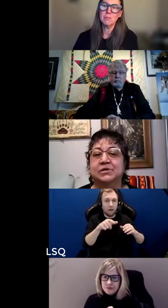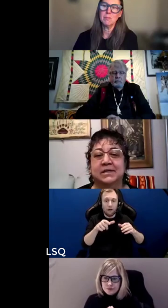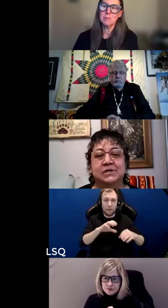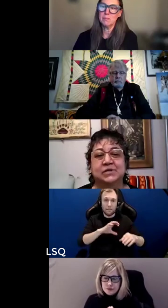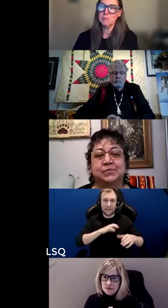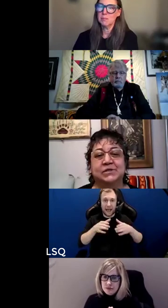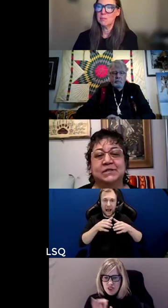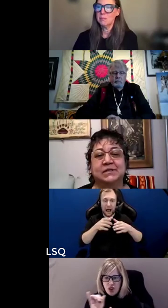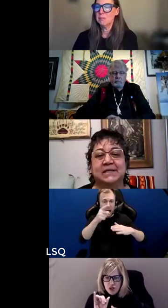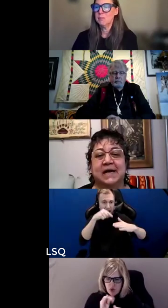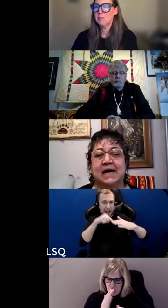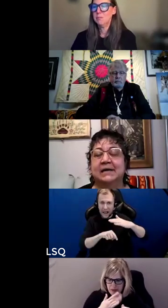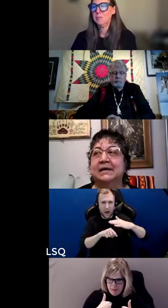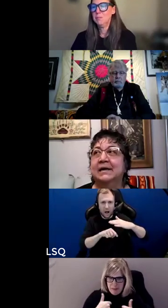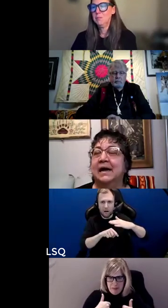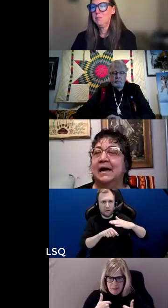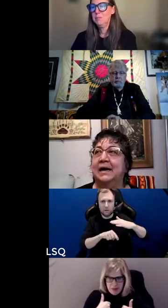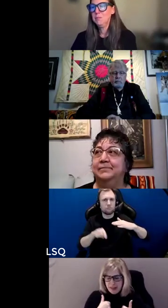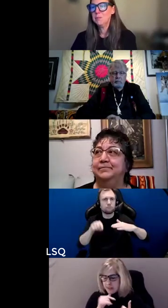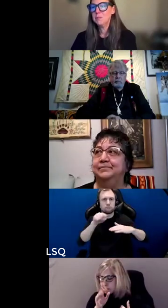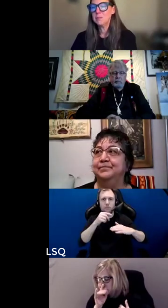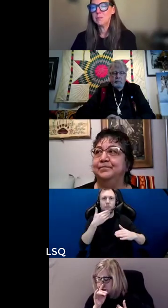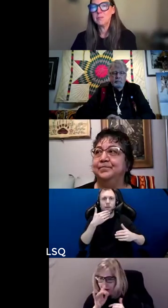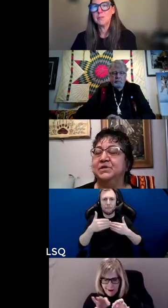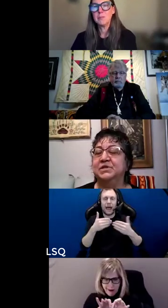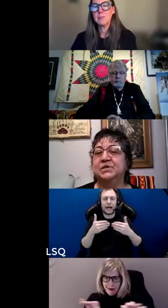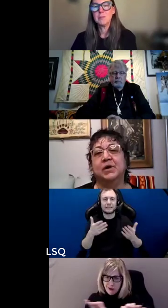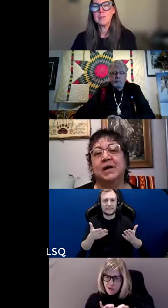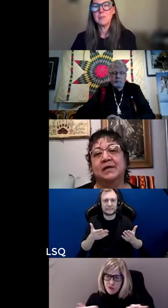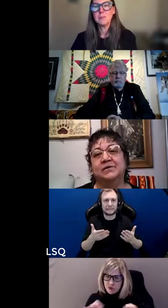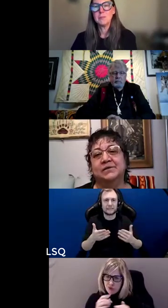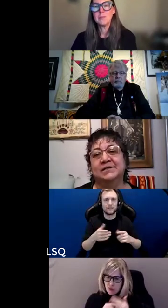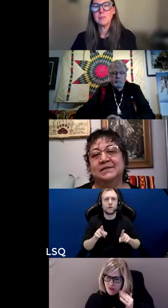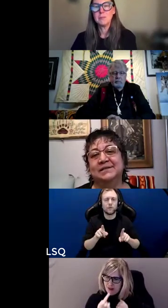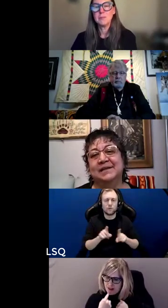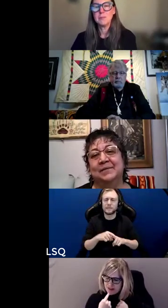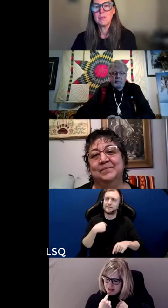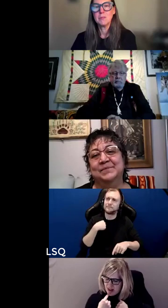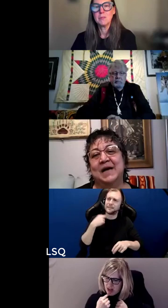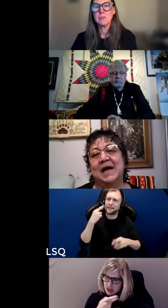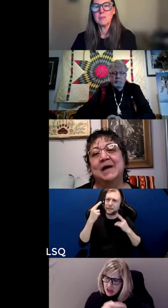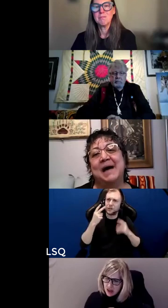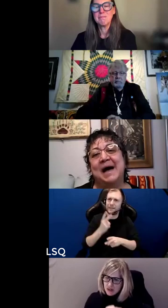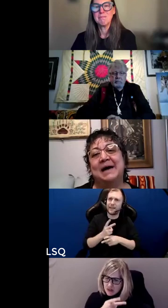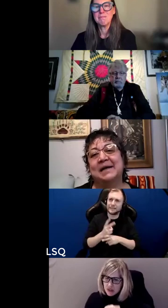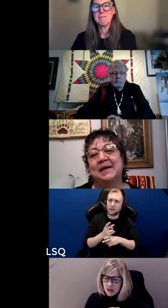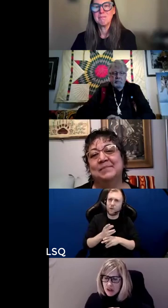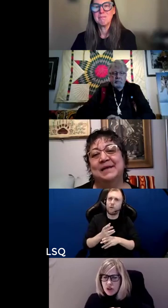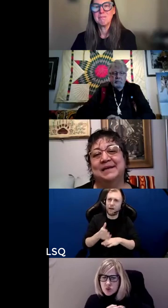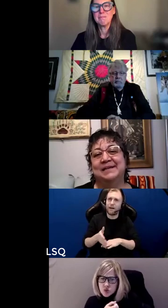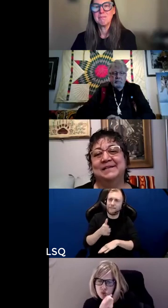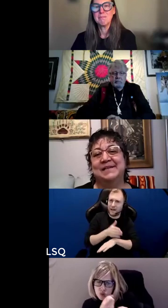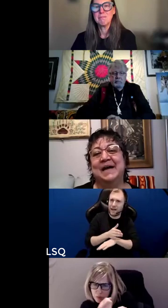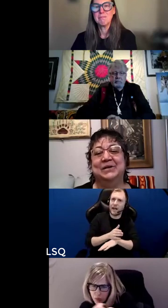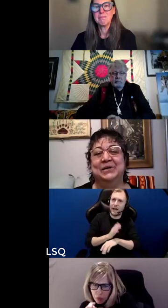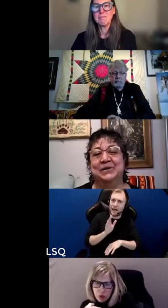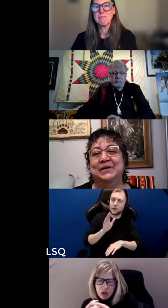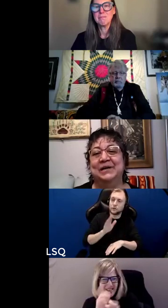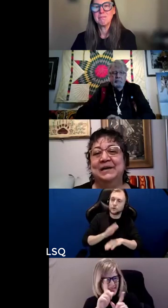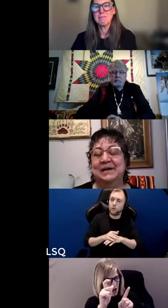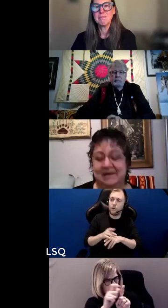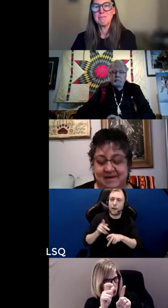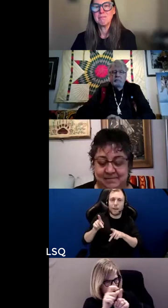language the interpersonal side um to support others um to unpack and begin to